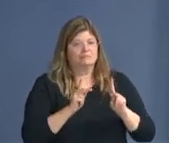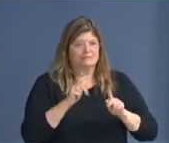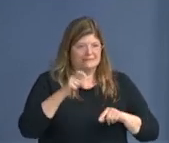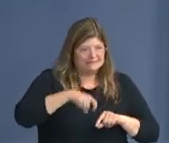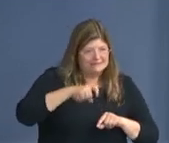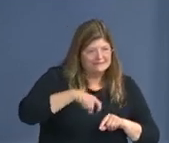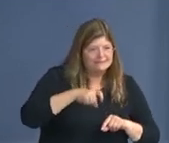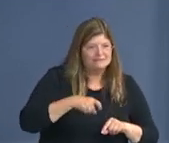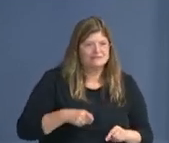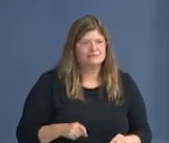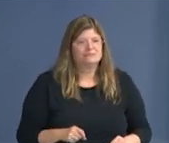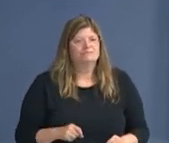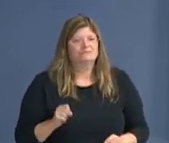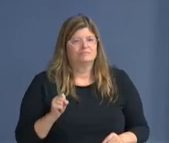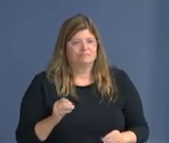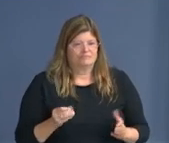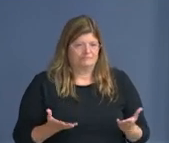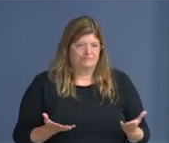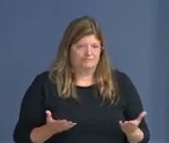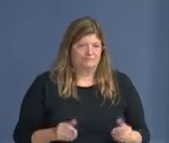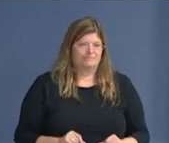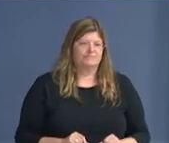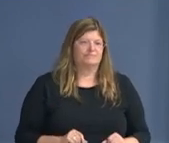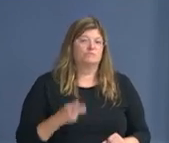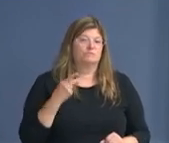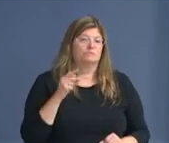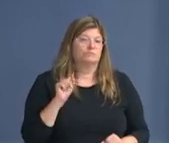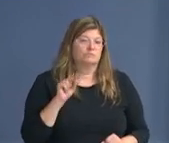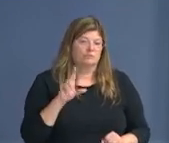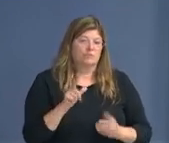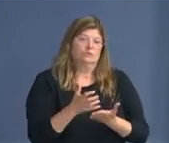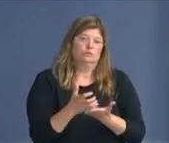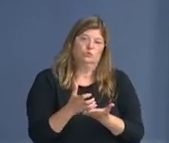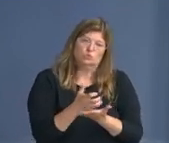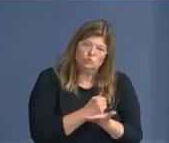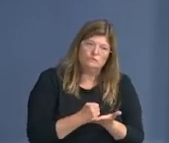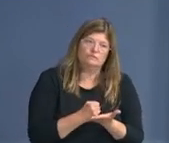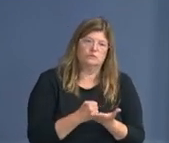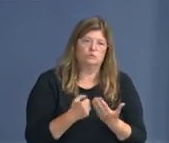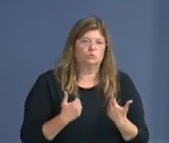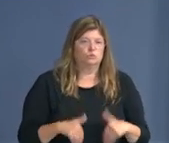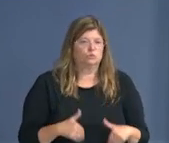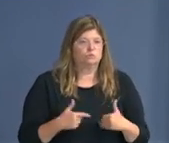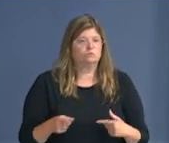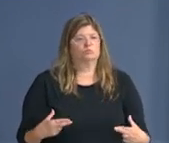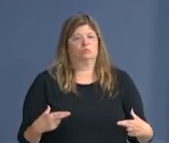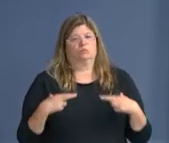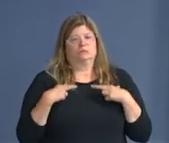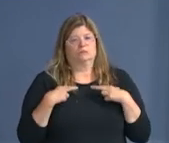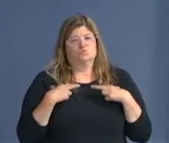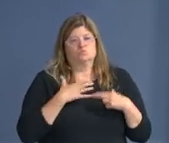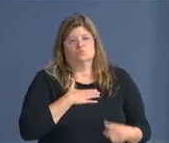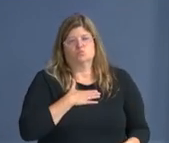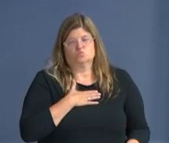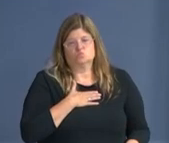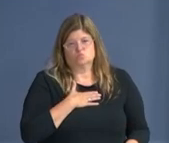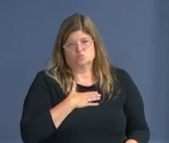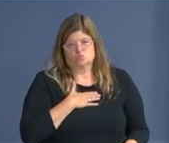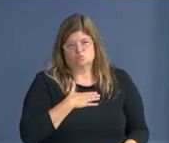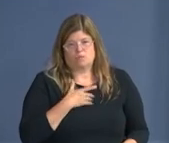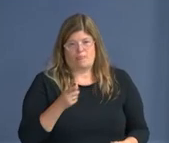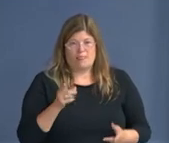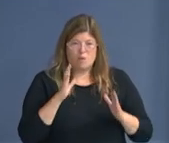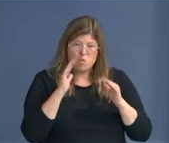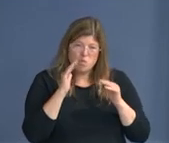certainly he has earned, uh, he has earned his retirement, uh, we hope that you stay close, Paul.